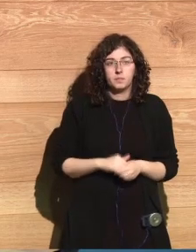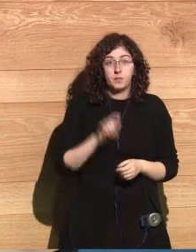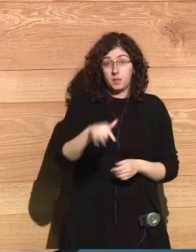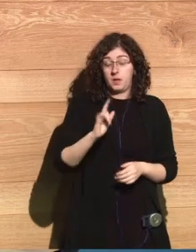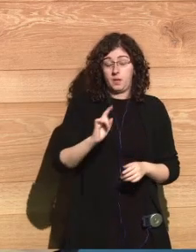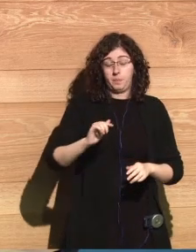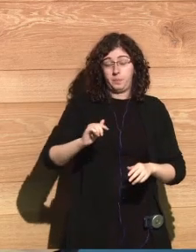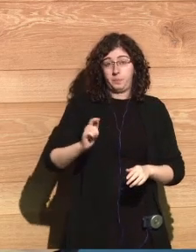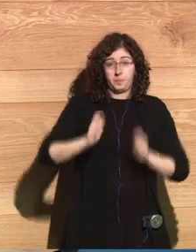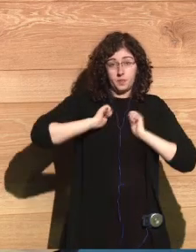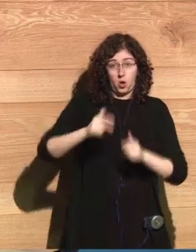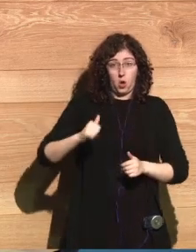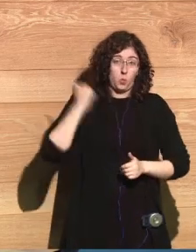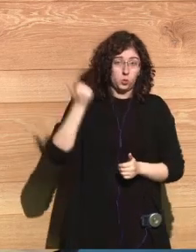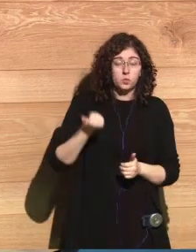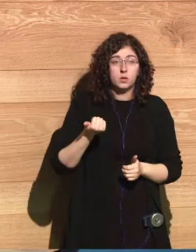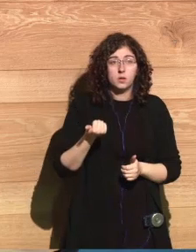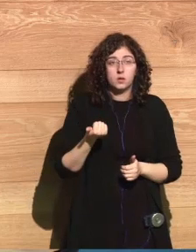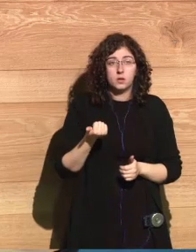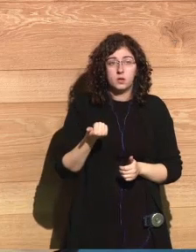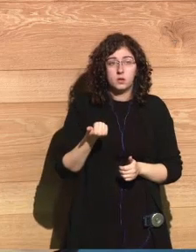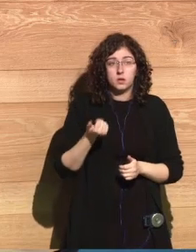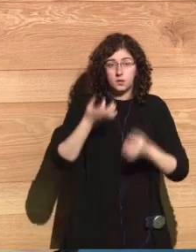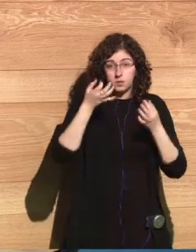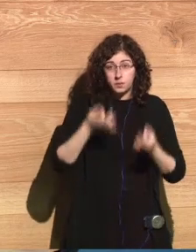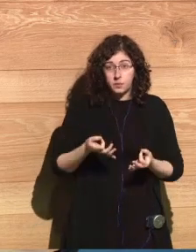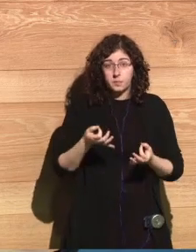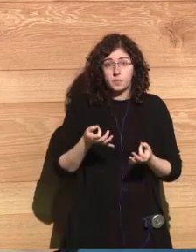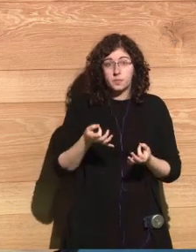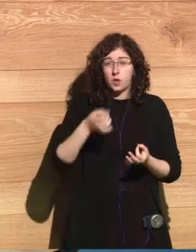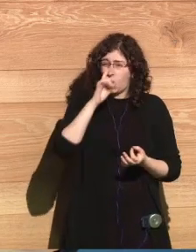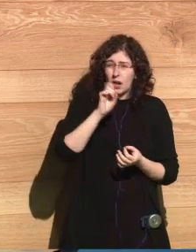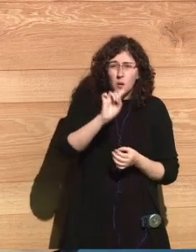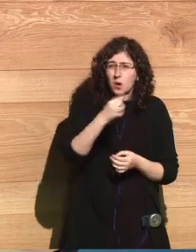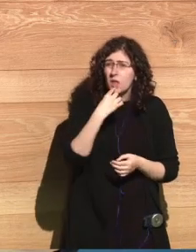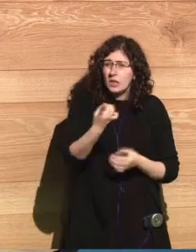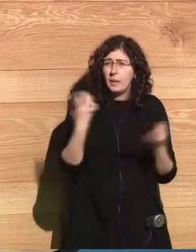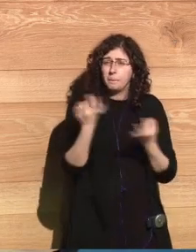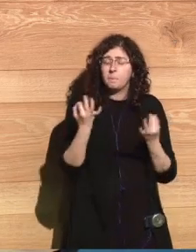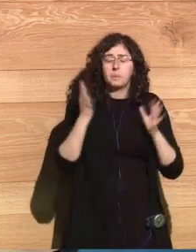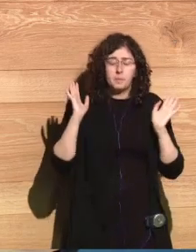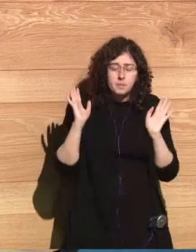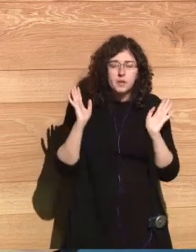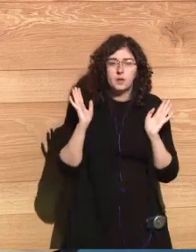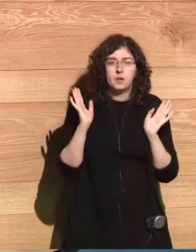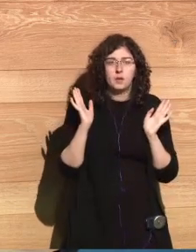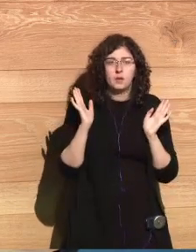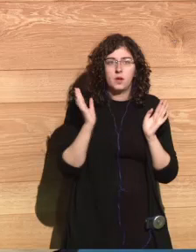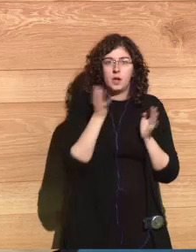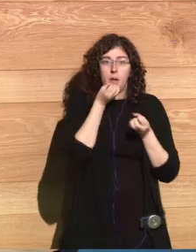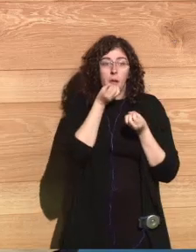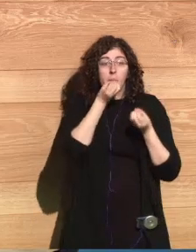I don't exactly remember what I said, but I must have shared my experience, my thoughts.